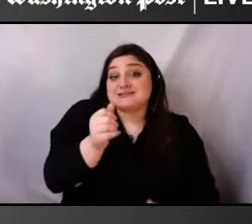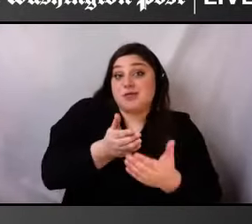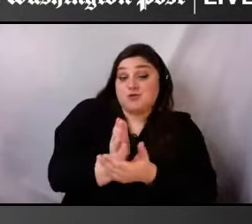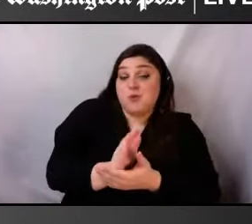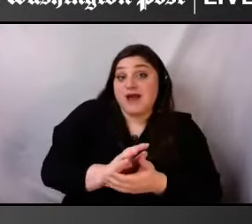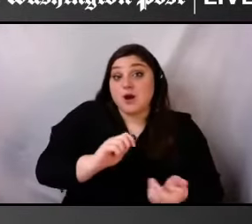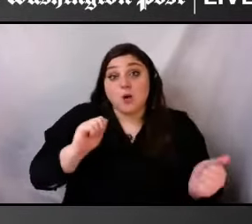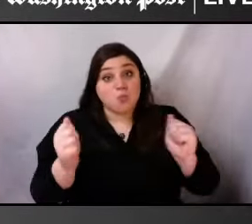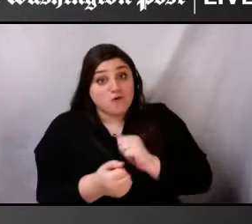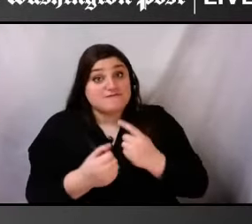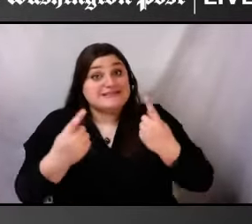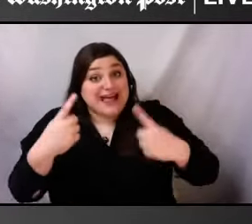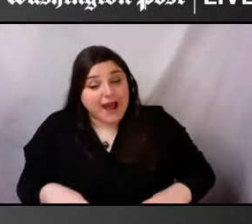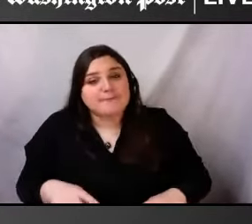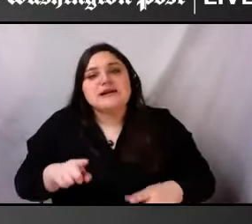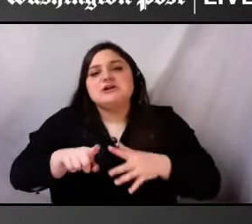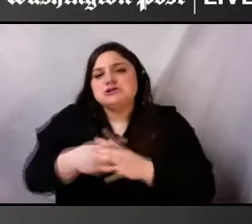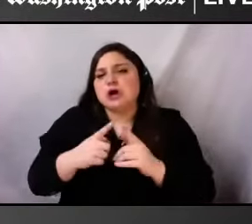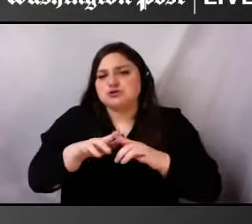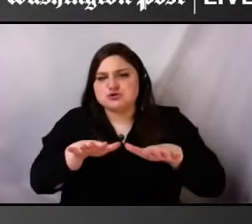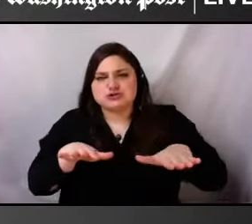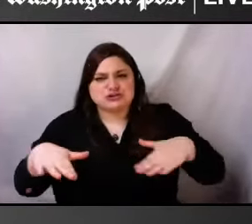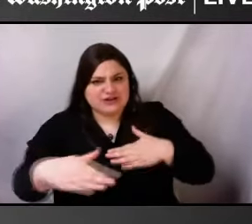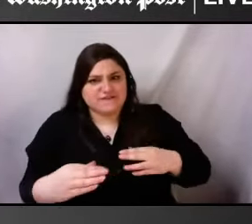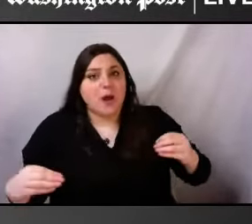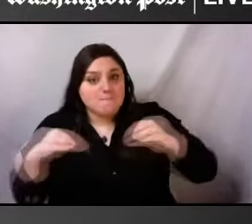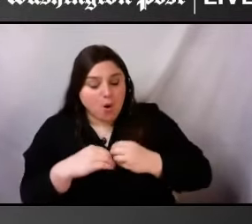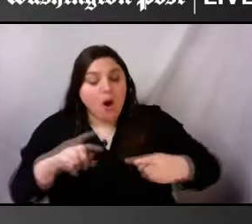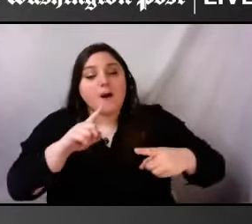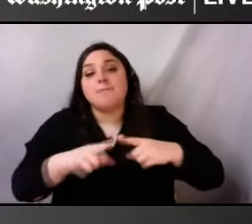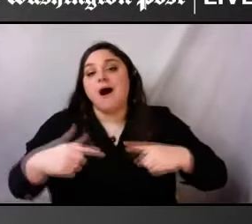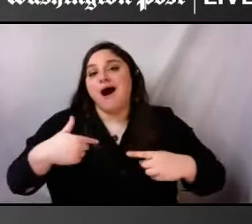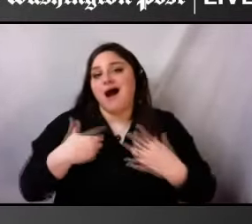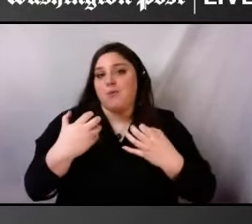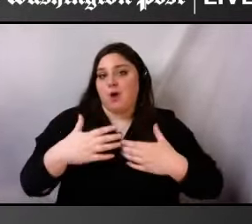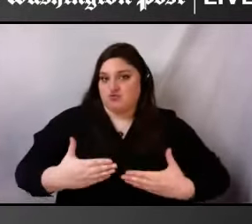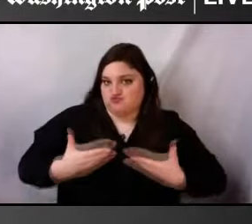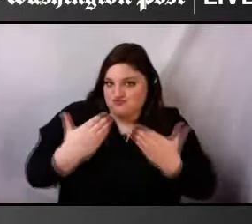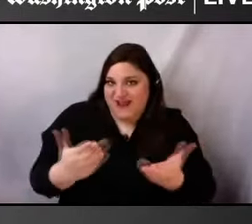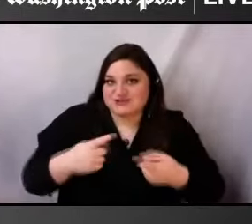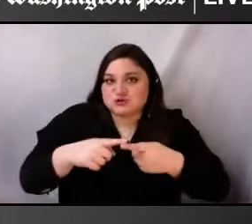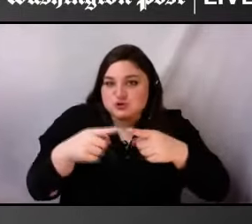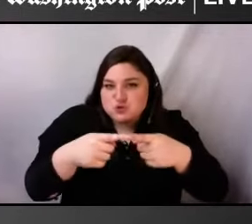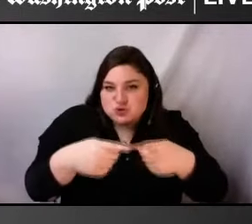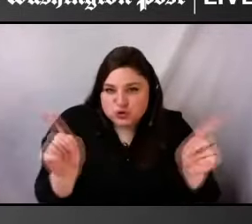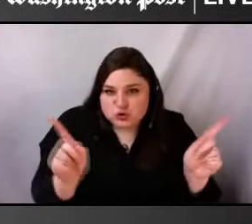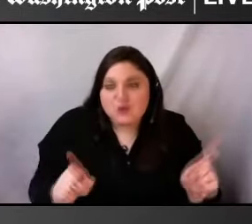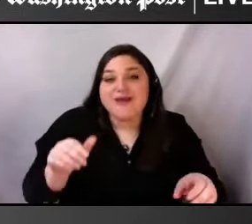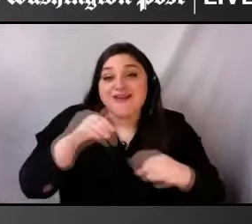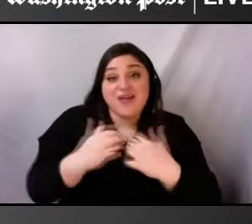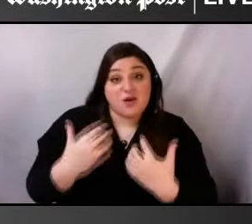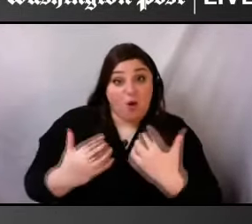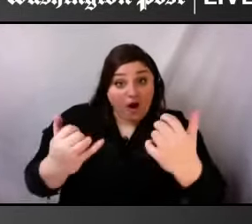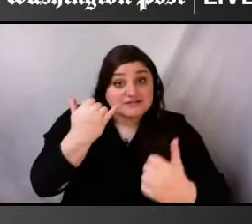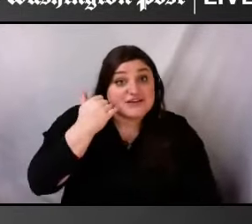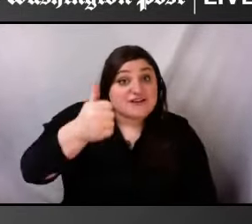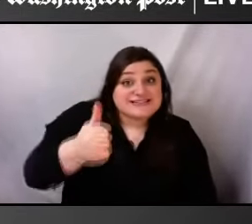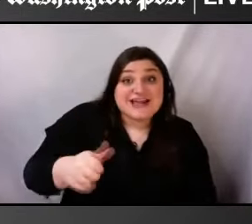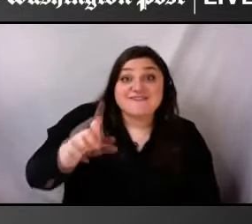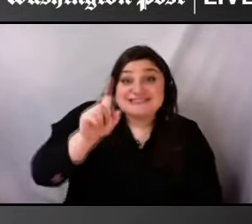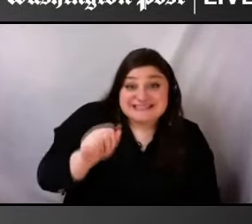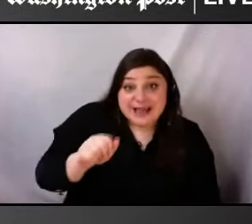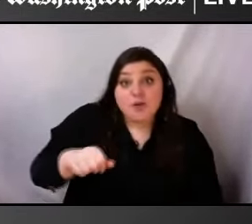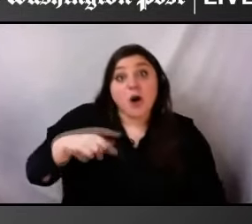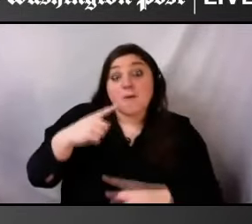would like to offer up to folks, especially those of you who in the audience who are, are disabled, but white, uh,